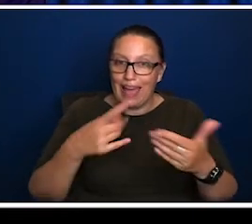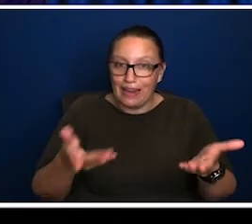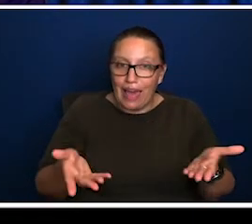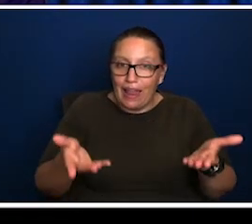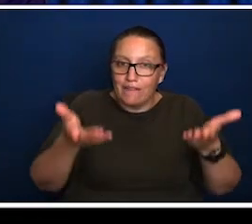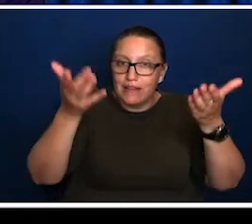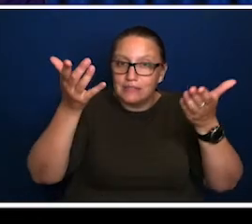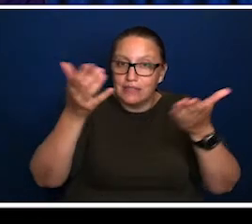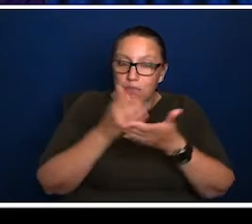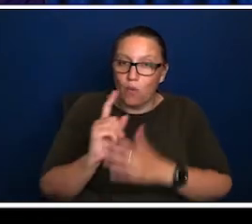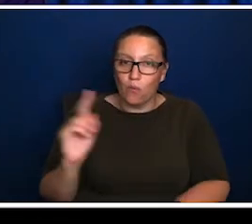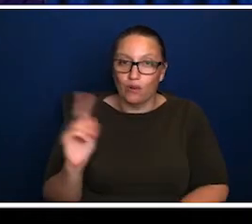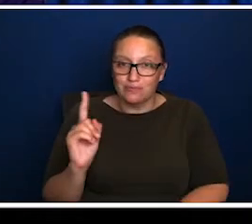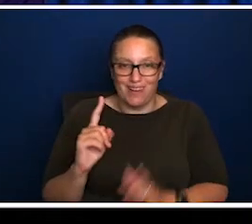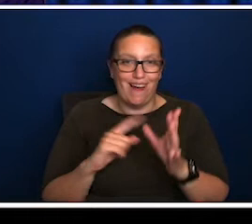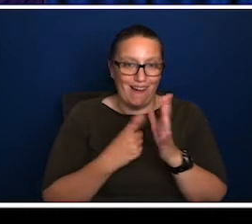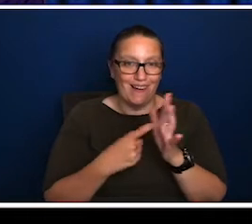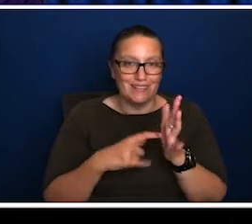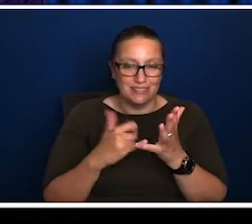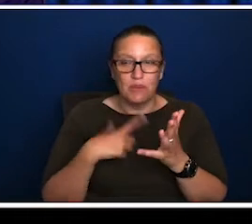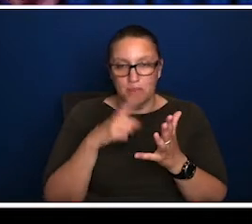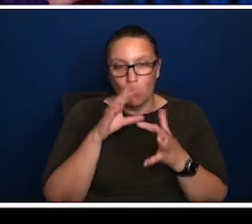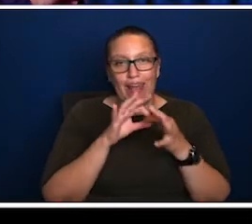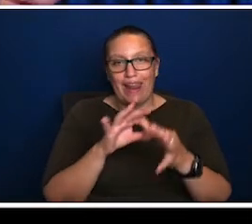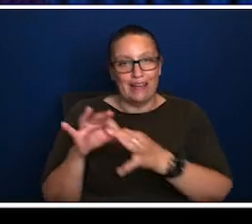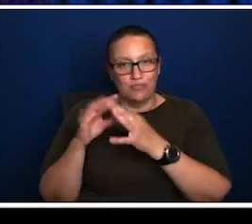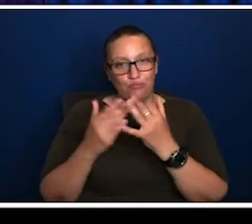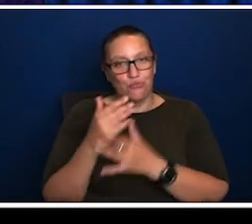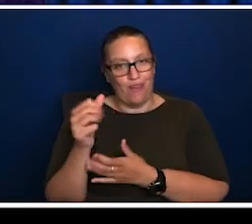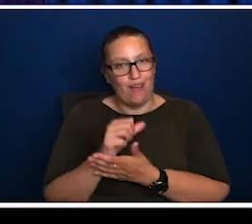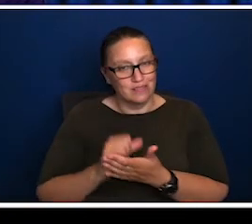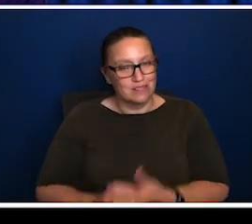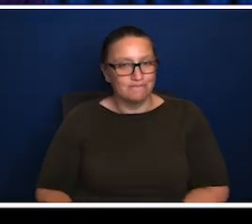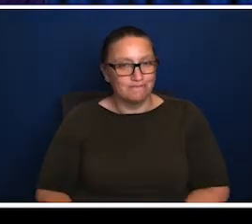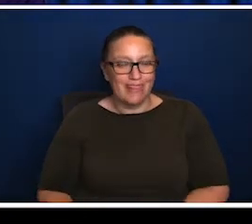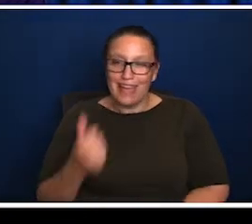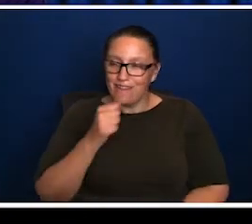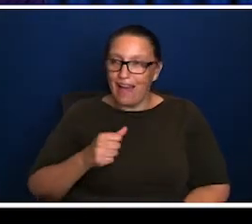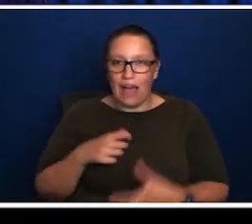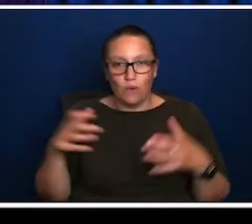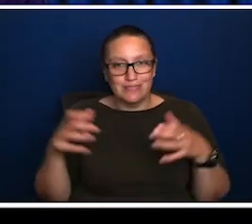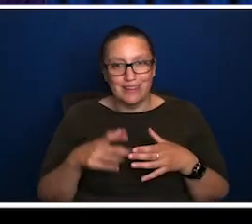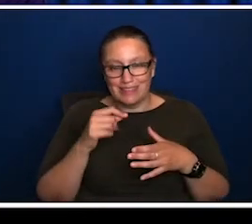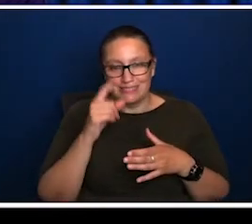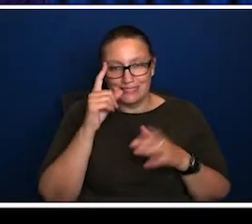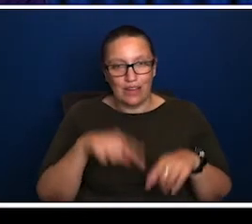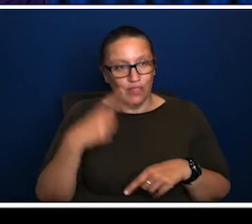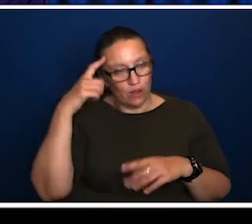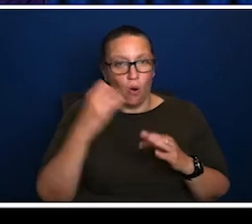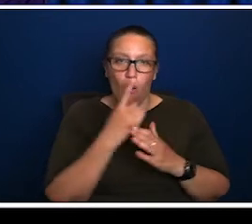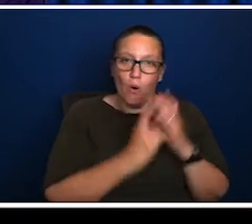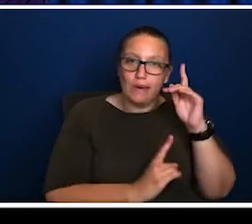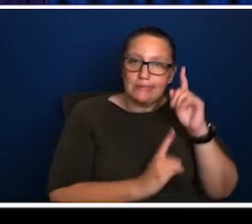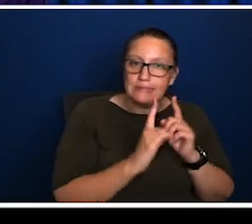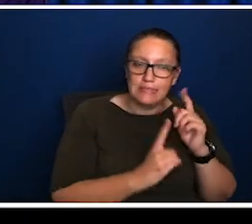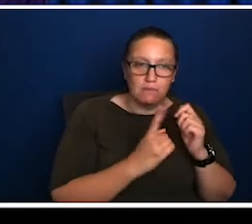to be, to be not only sustained, but elevated is the arts, because that's what keeps people connected. And I think